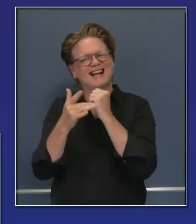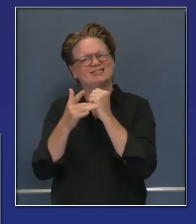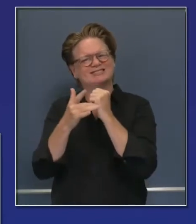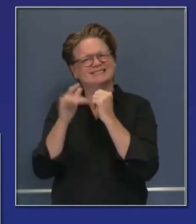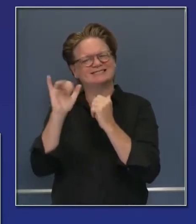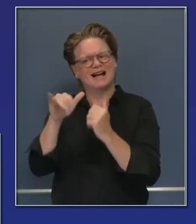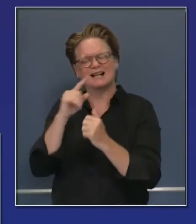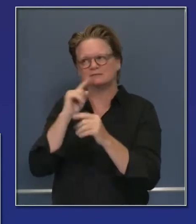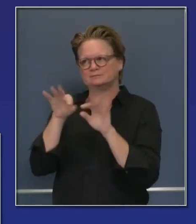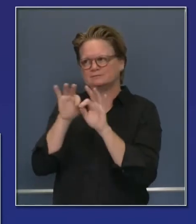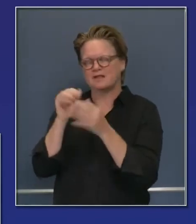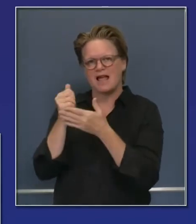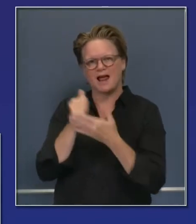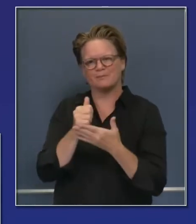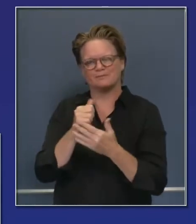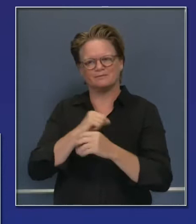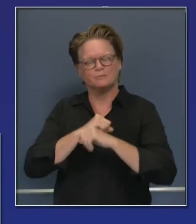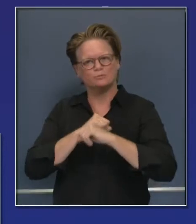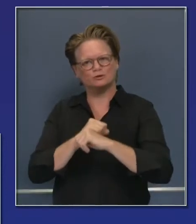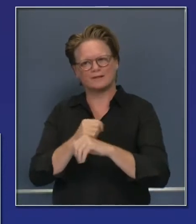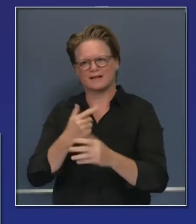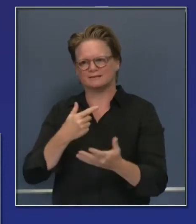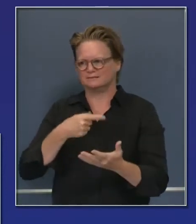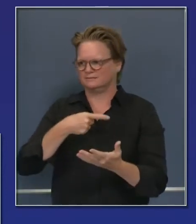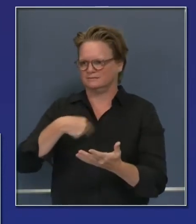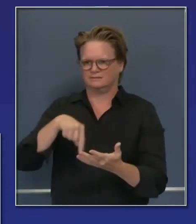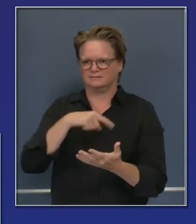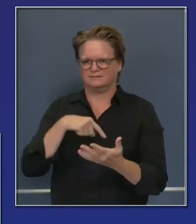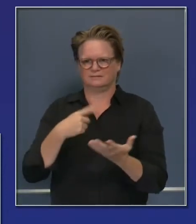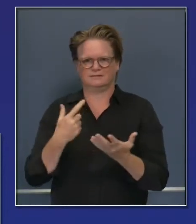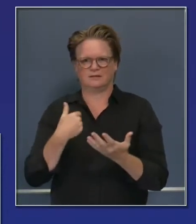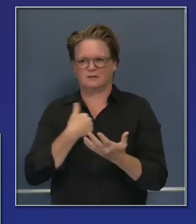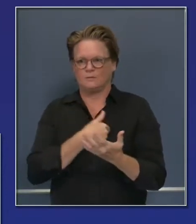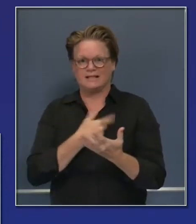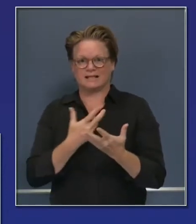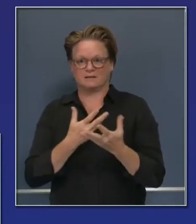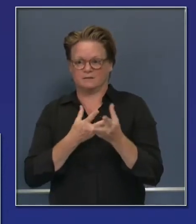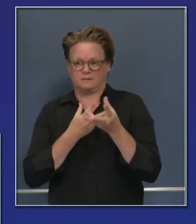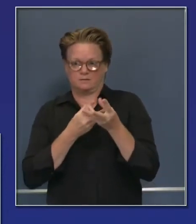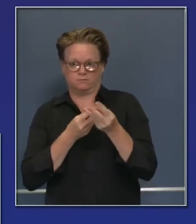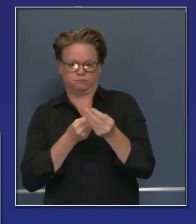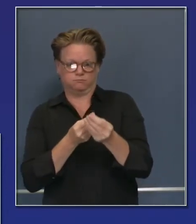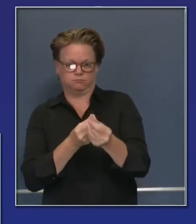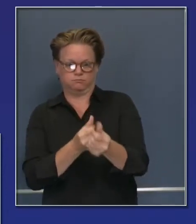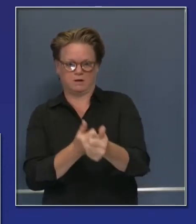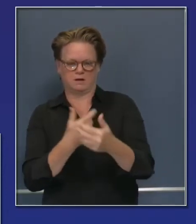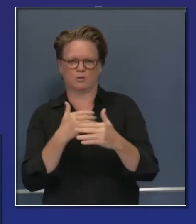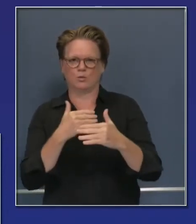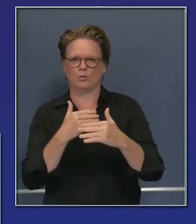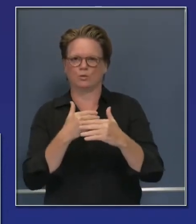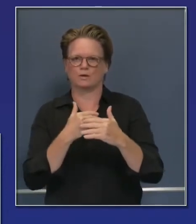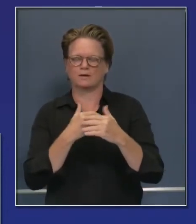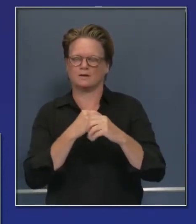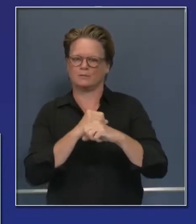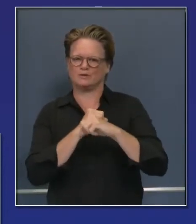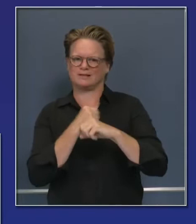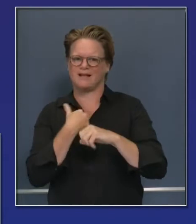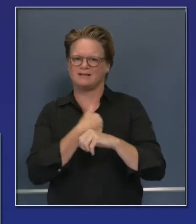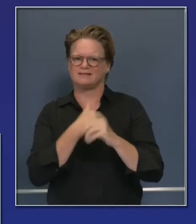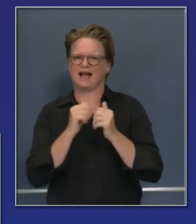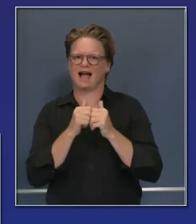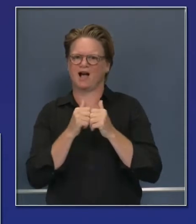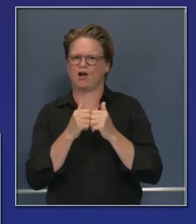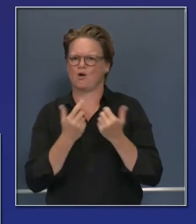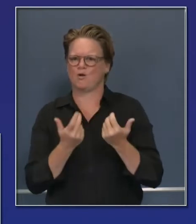taxpayers, protect us in this contract. Either this company provides that technology or we have the ability to opt out and